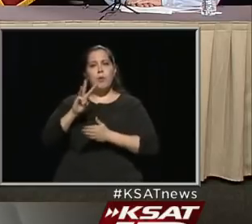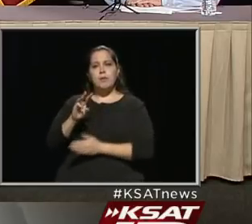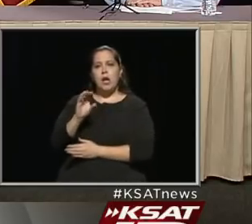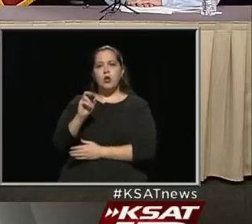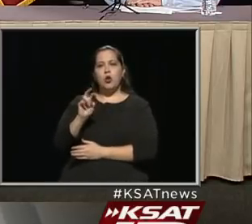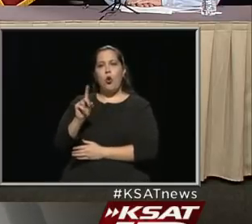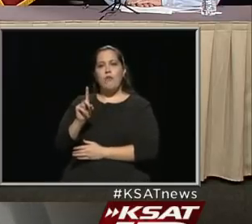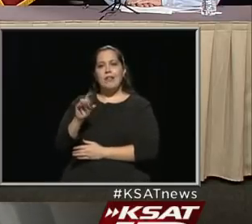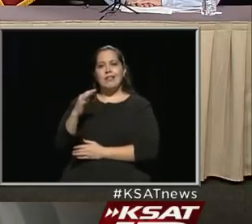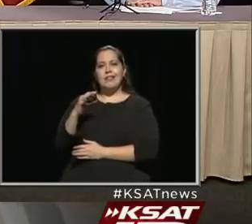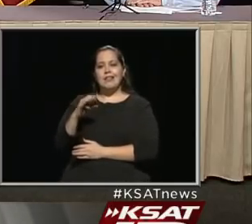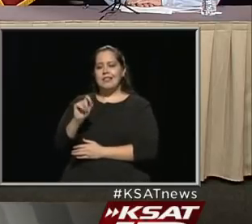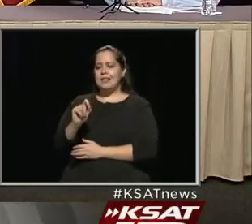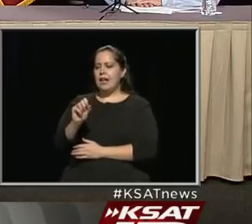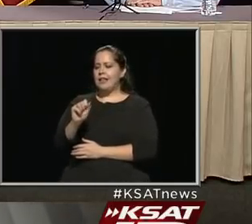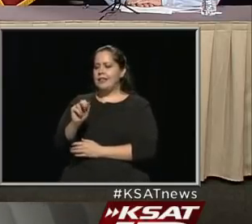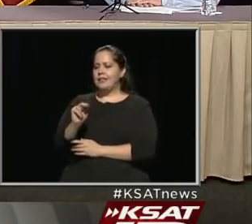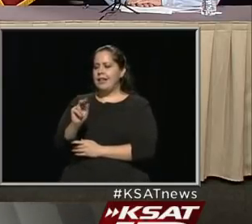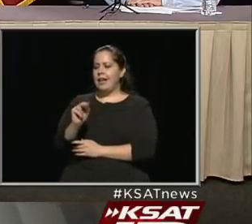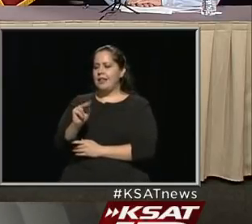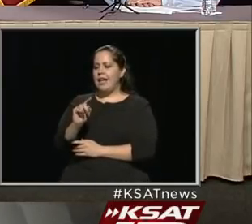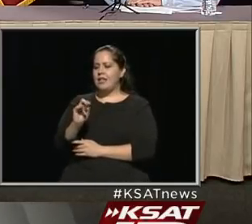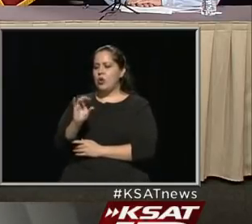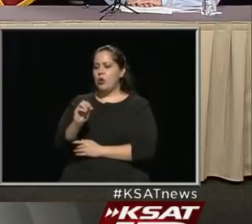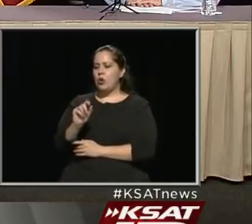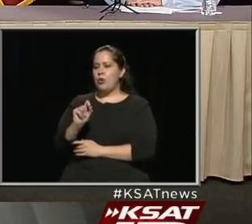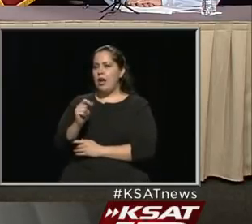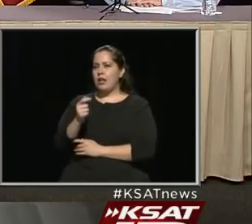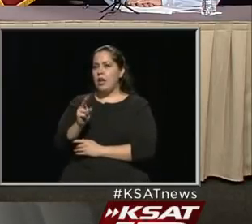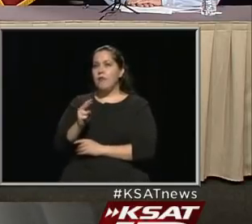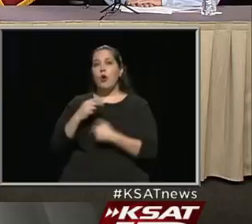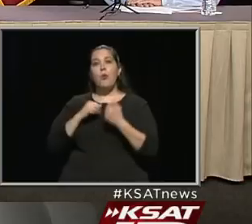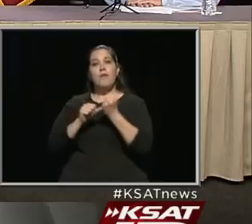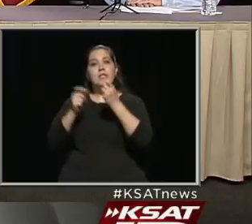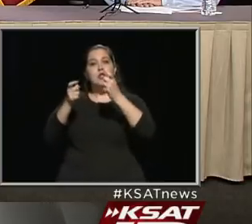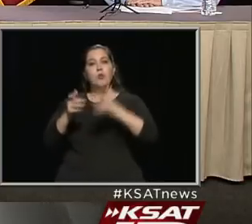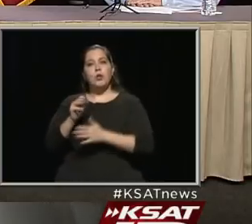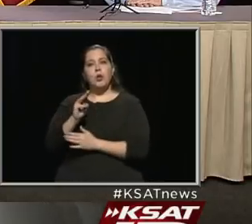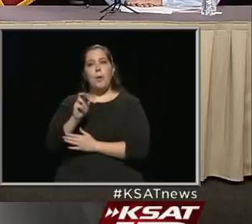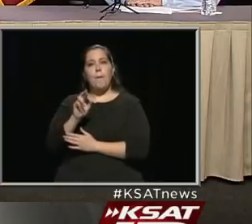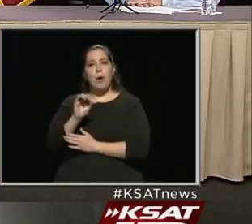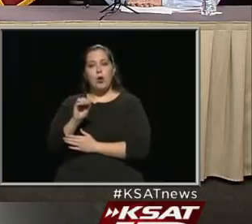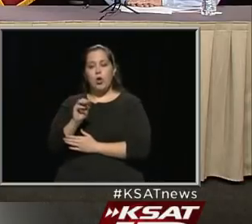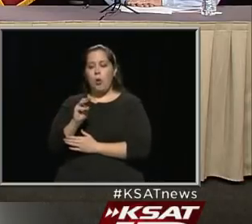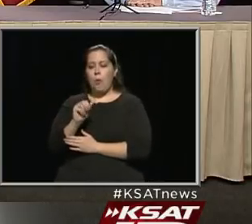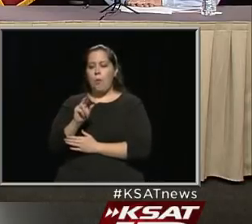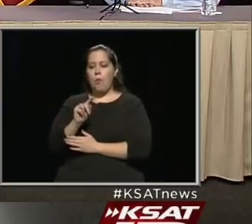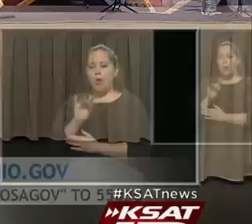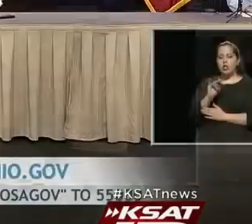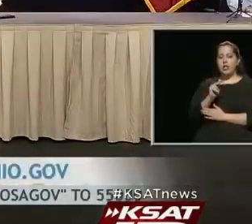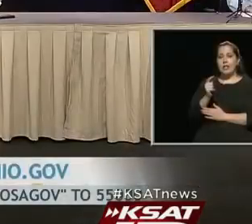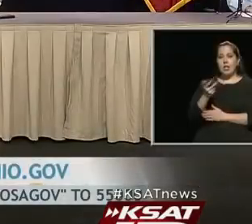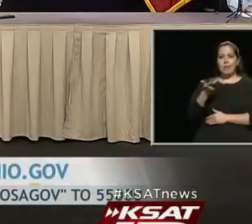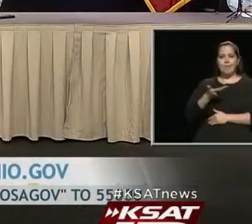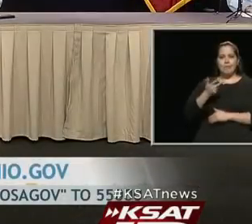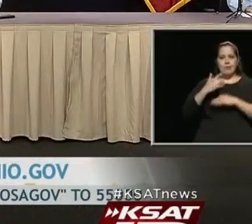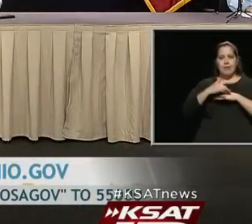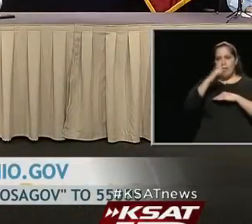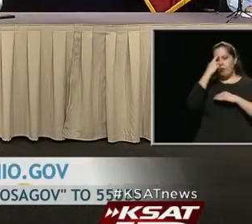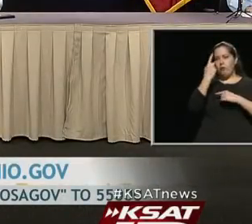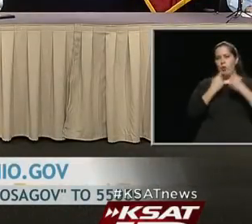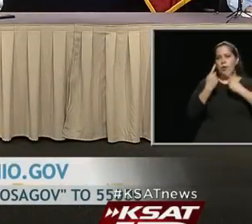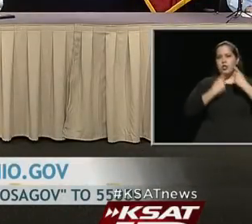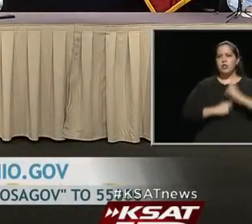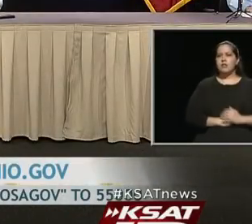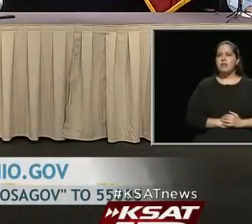COVID19.sanantonio.gov. We do have Assistant Director Mario Martinez here, and Judge Wolf and I are also available to answer questions.